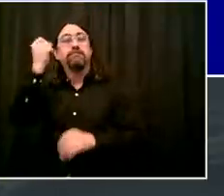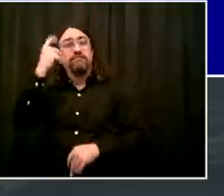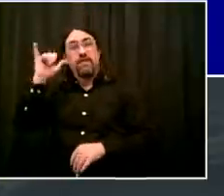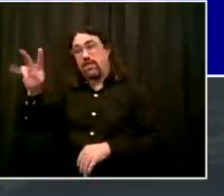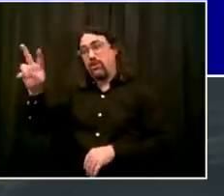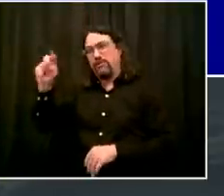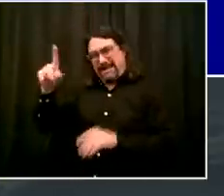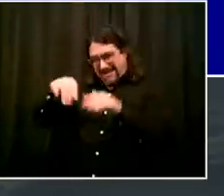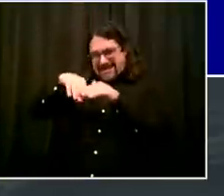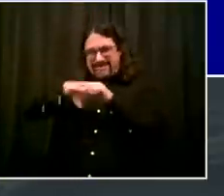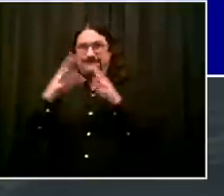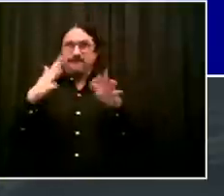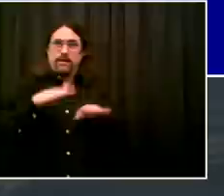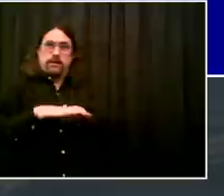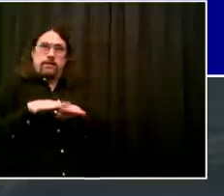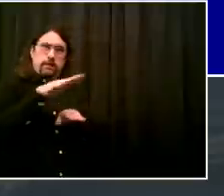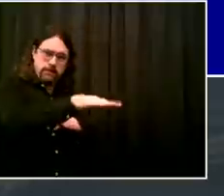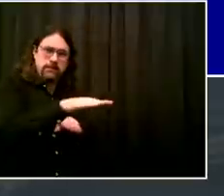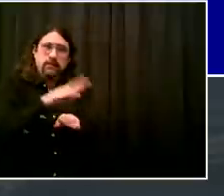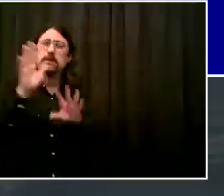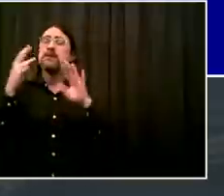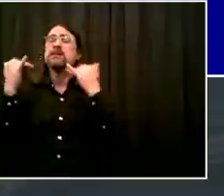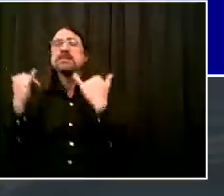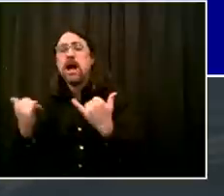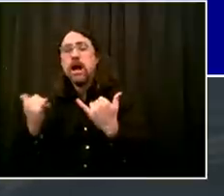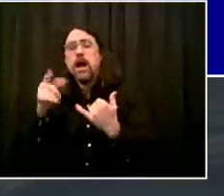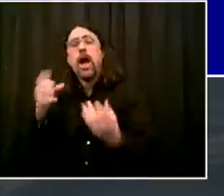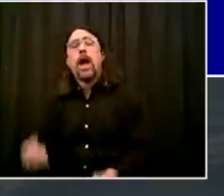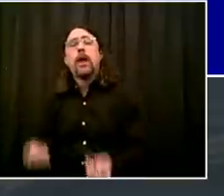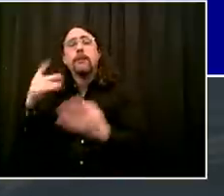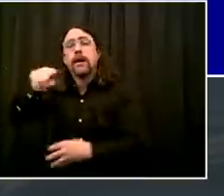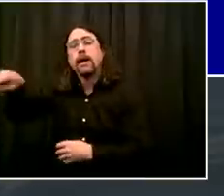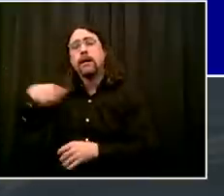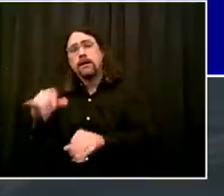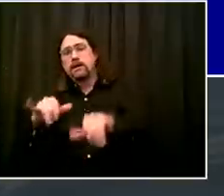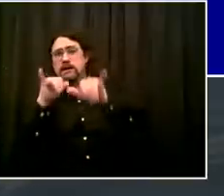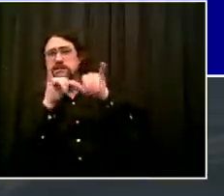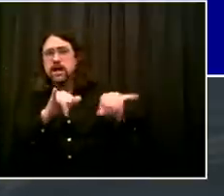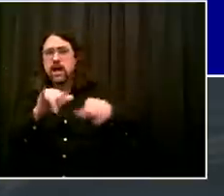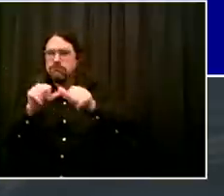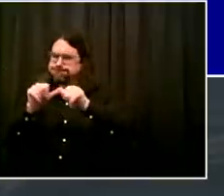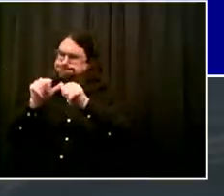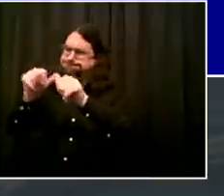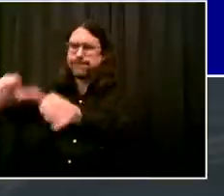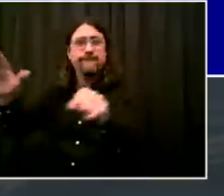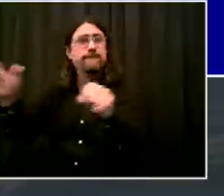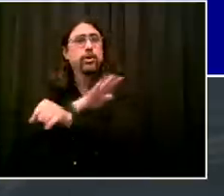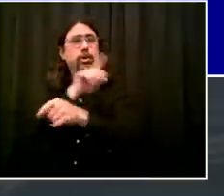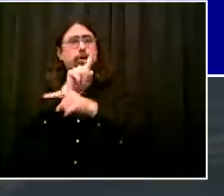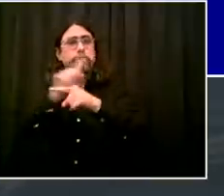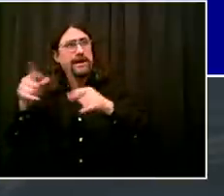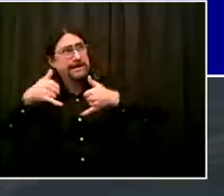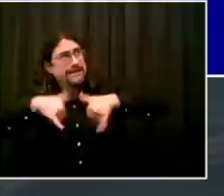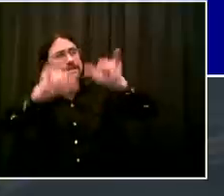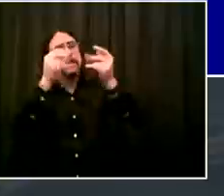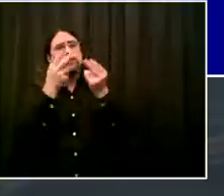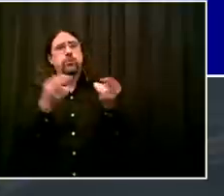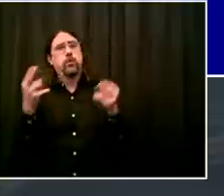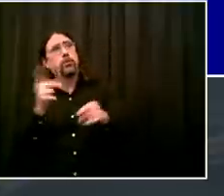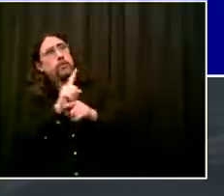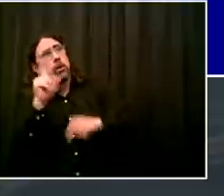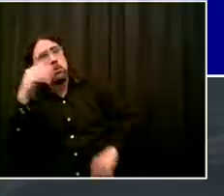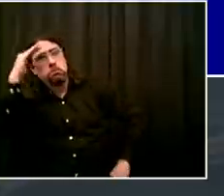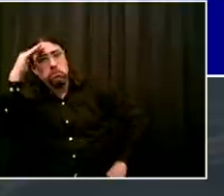them in shelter and help them on the pathway to a new and better life. The second week, 181 unique